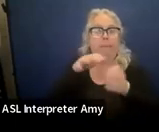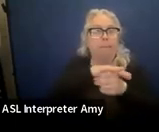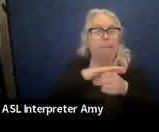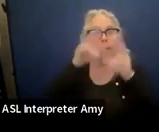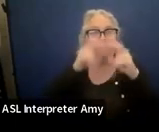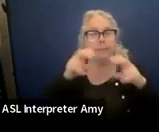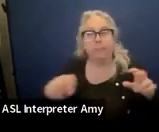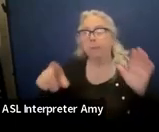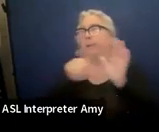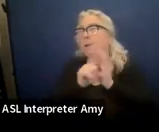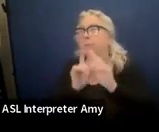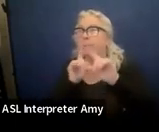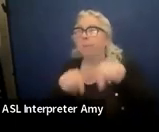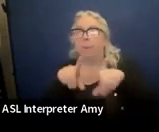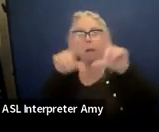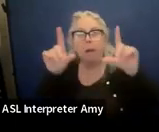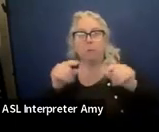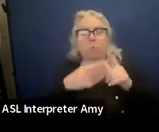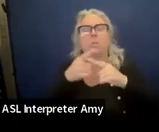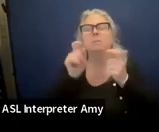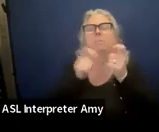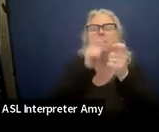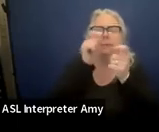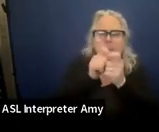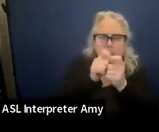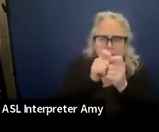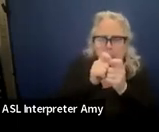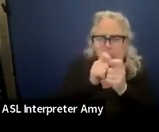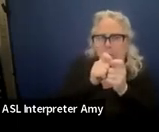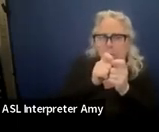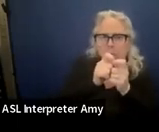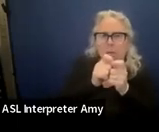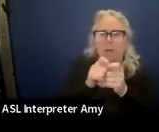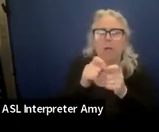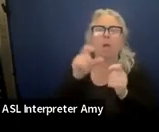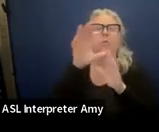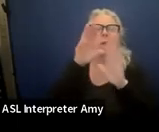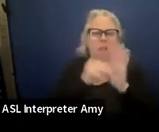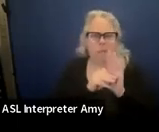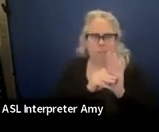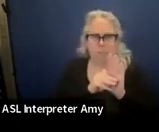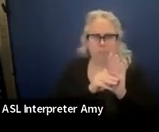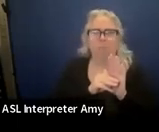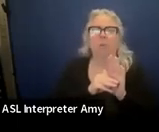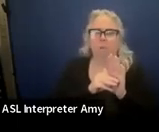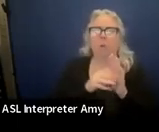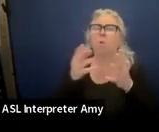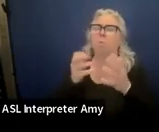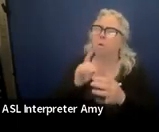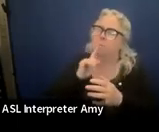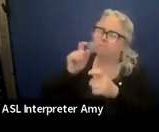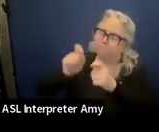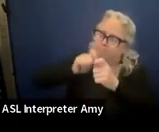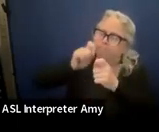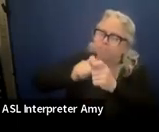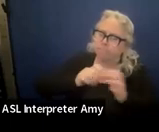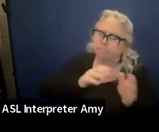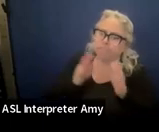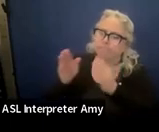grades, report cards, or specific curriculums. You want that really specific